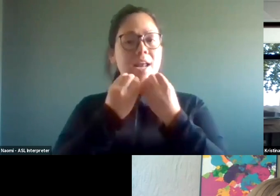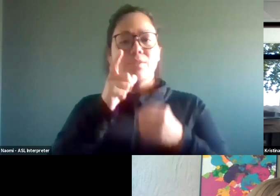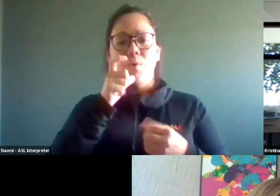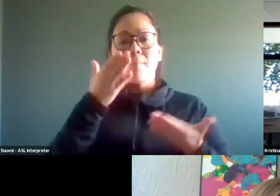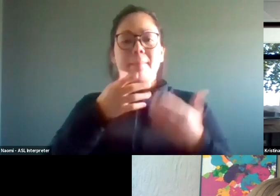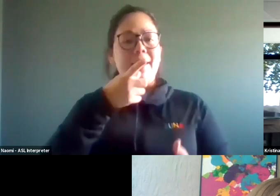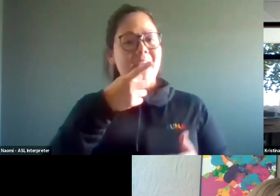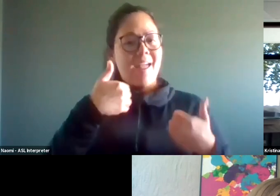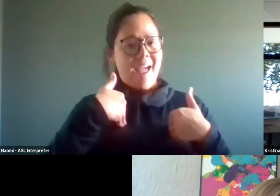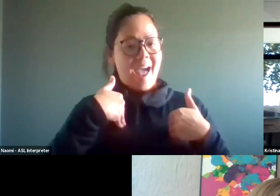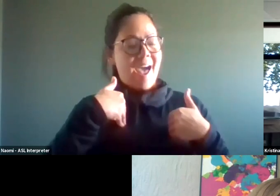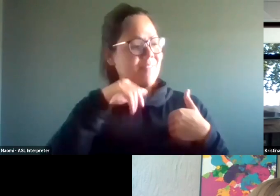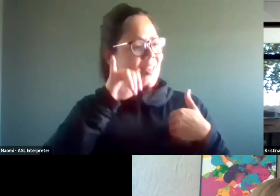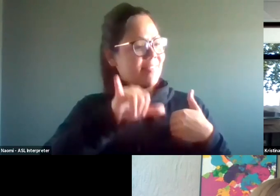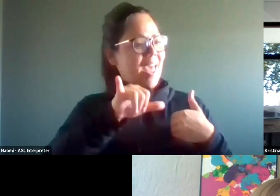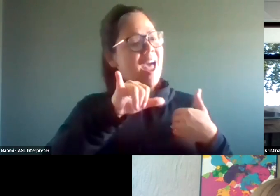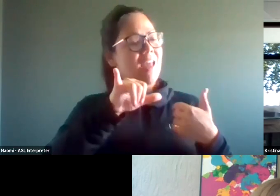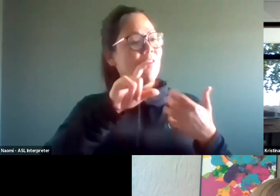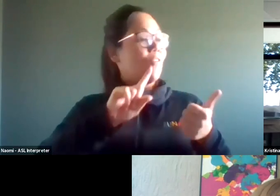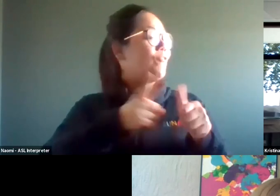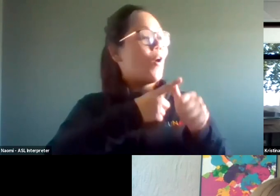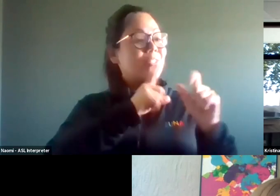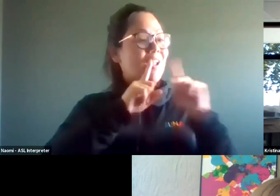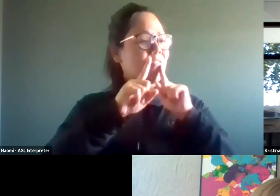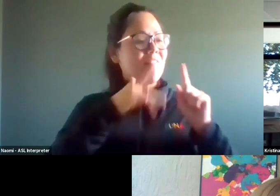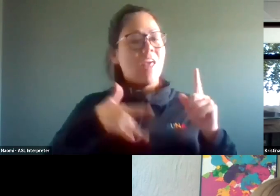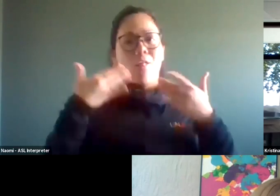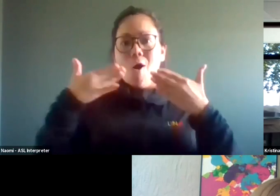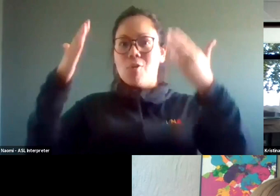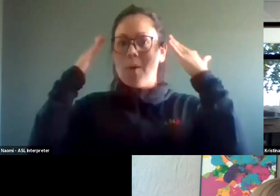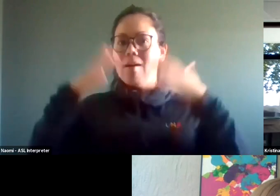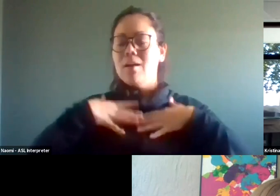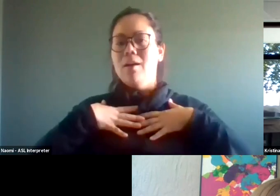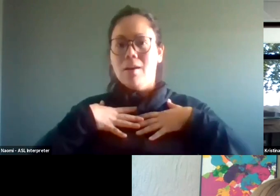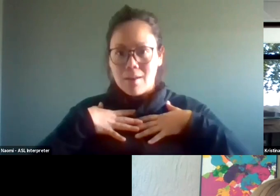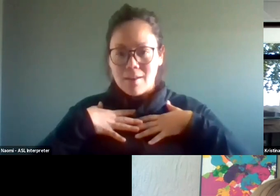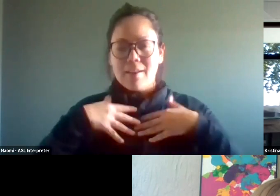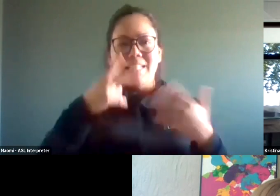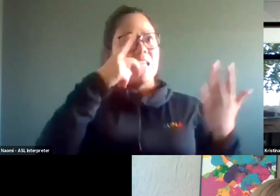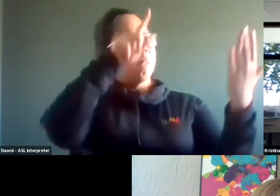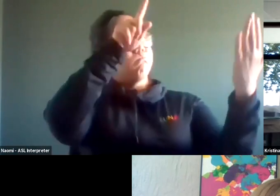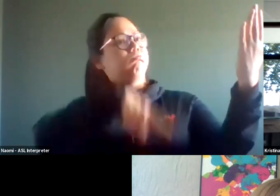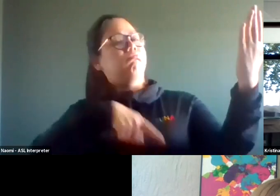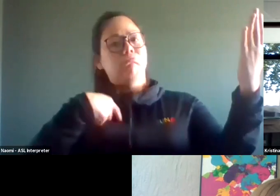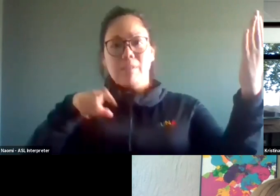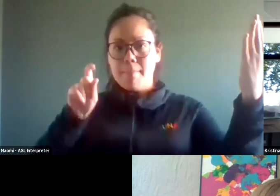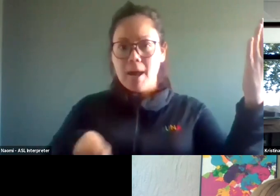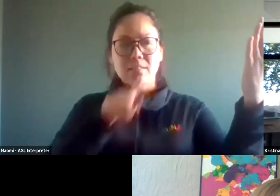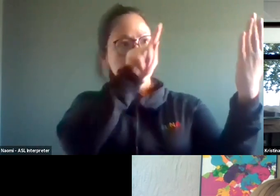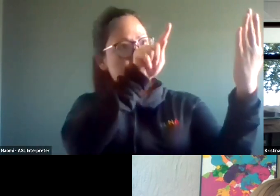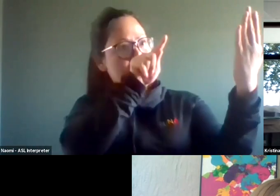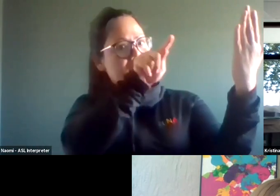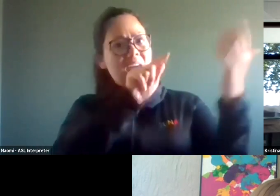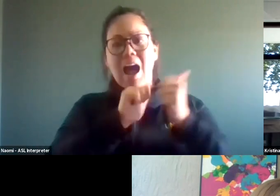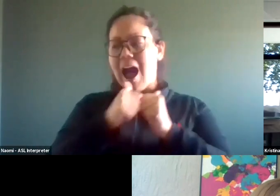be having this conversation for the first time ever. And you go, wow, we did the checklist and look at all that stuff that we have to change and how we're going to pay